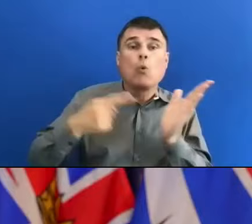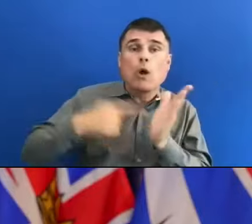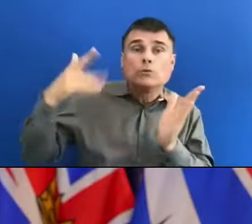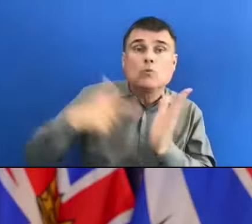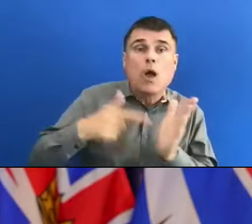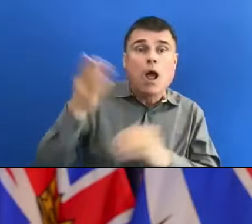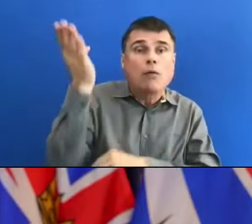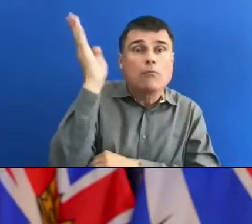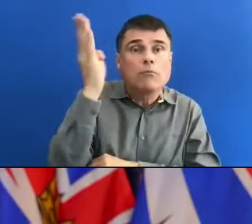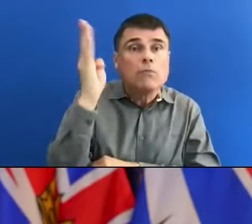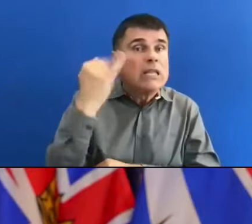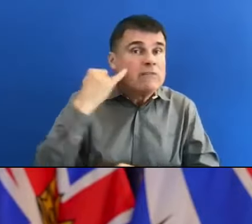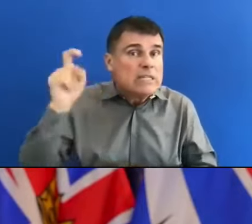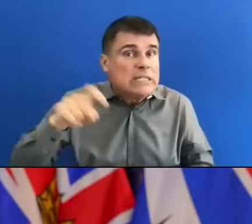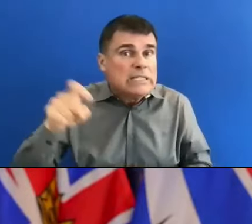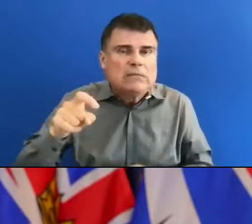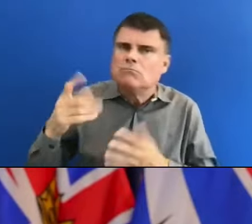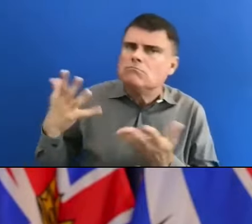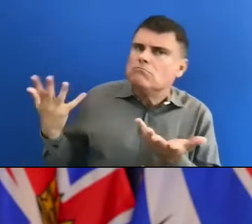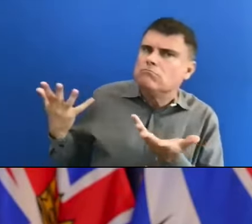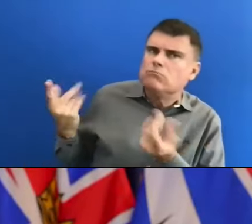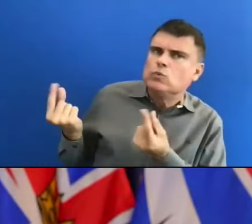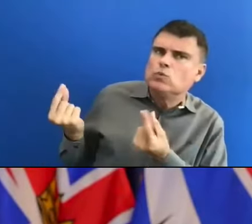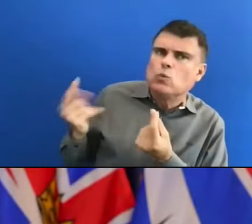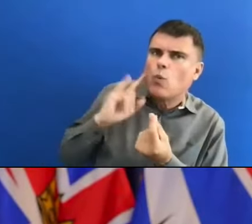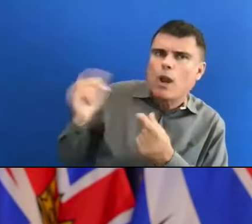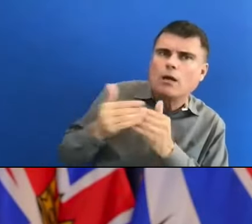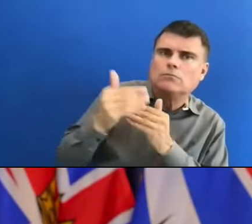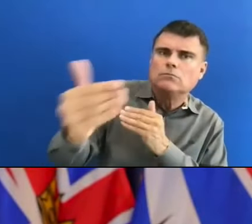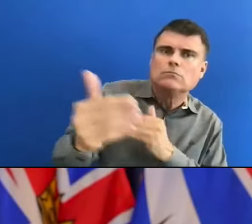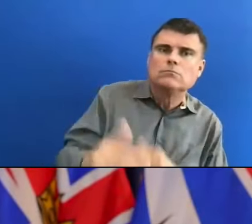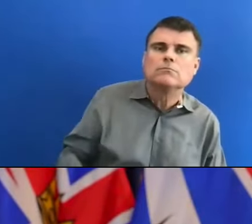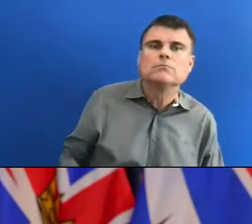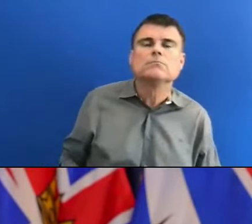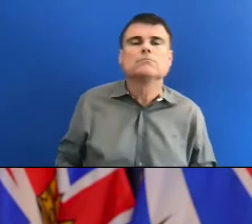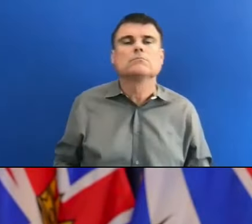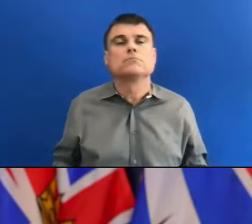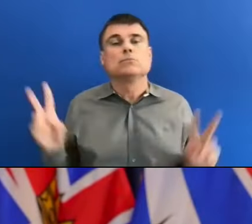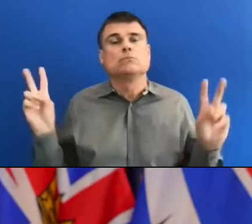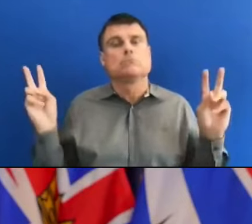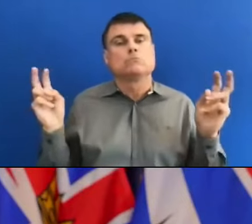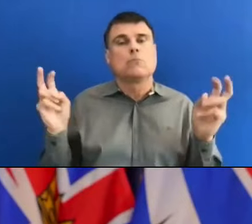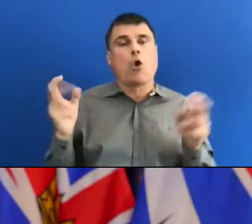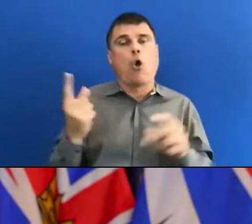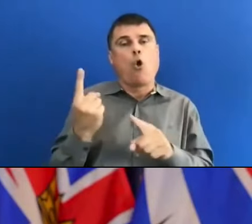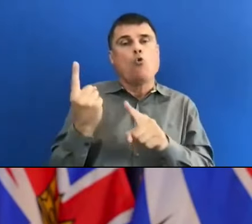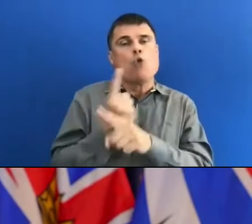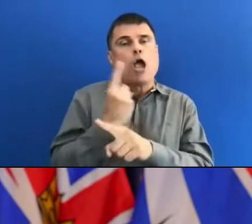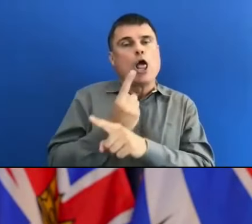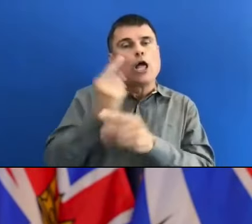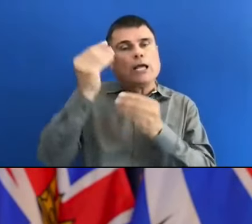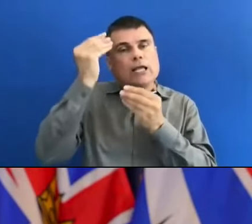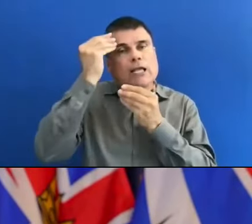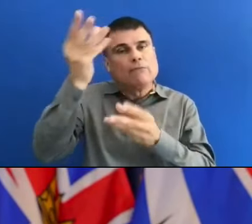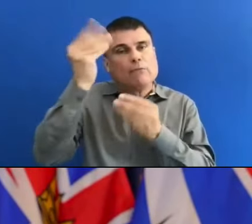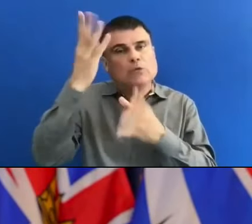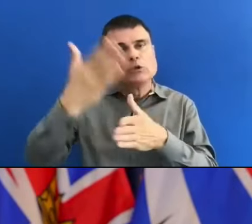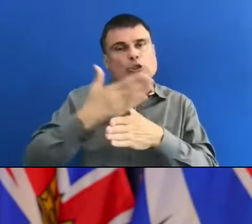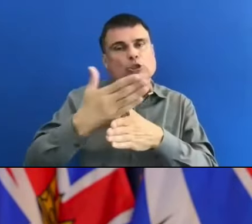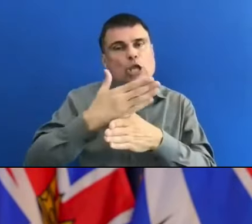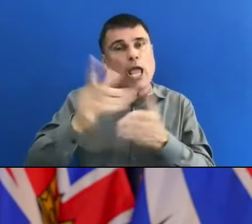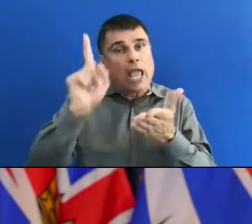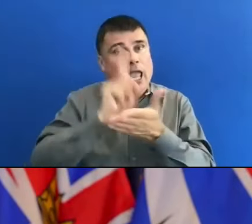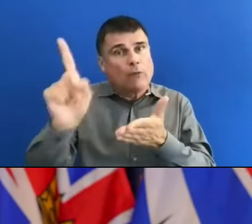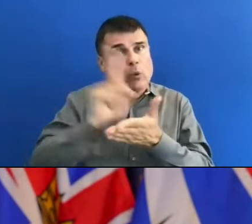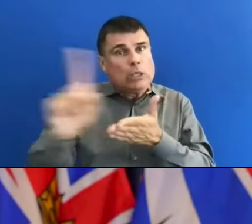along those lines, Minister Dix, said that appropriate information will be shared with media every week going forward. Does that mean we won't